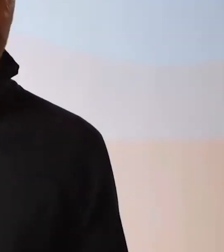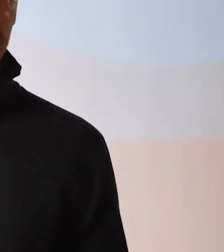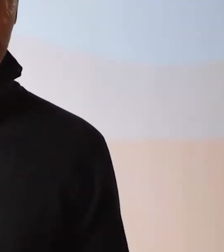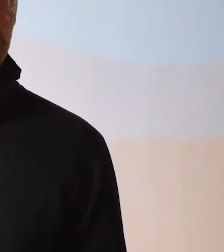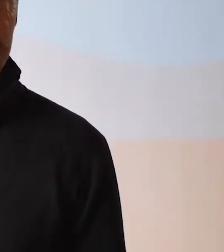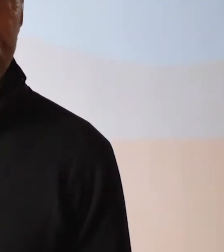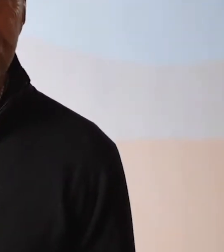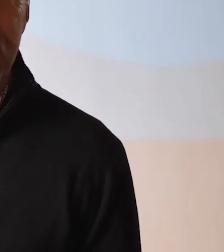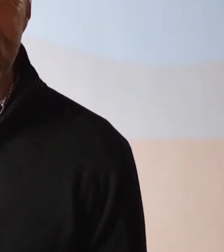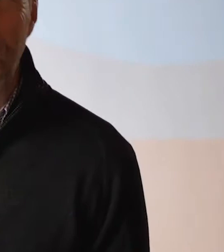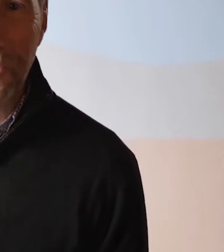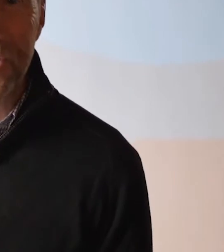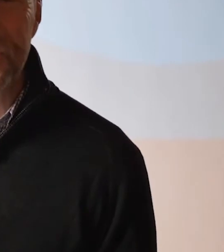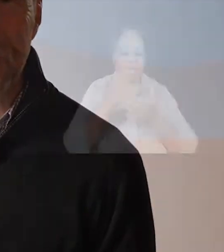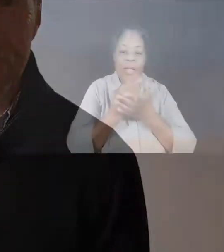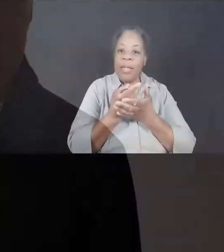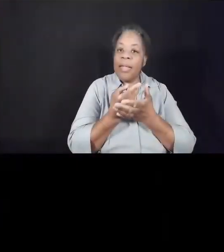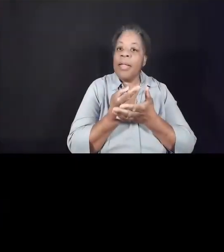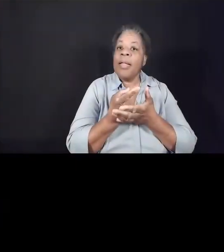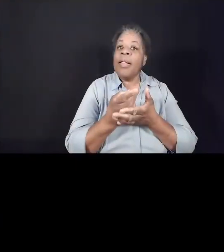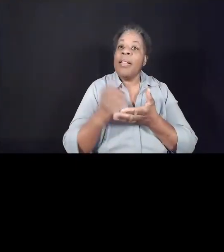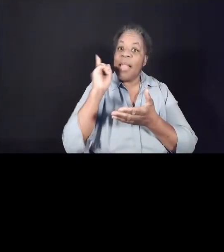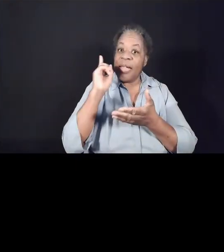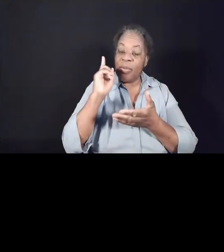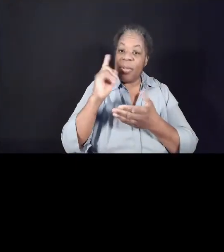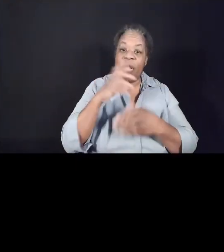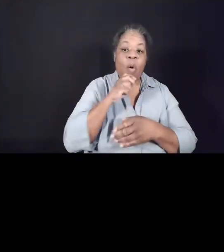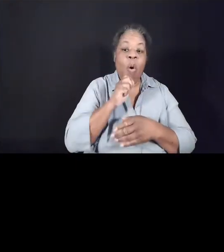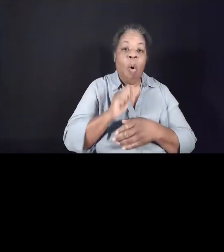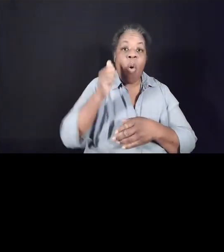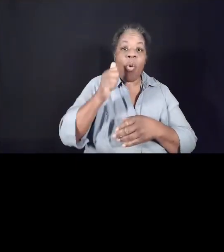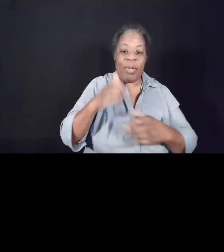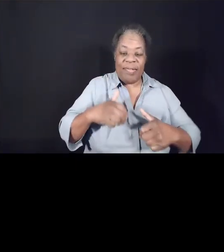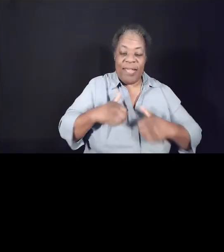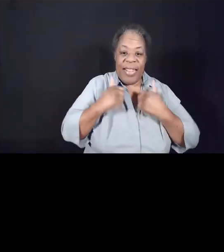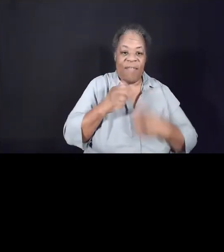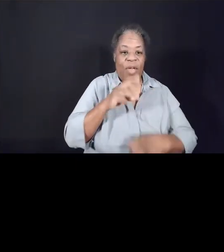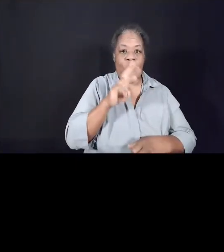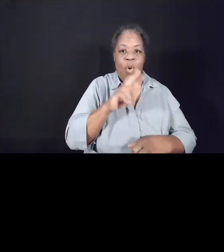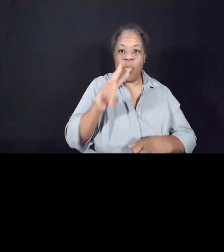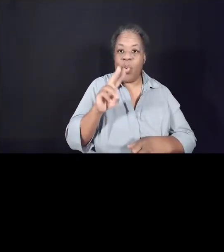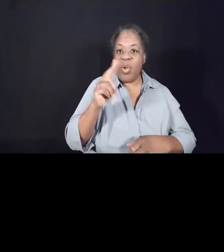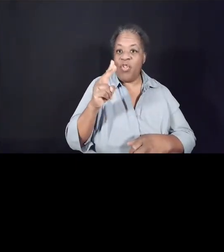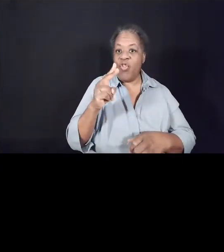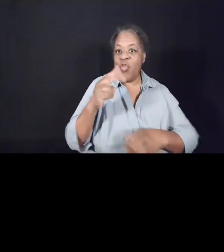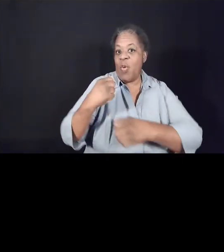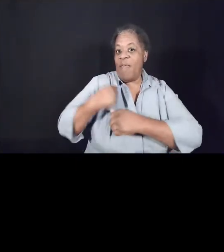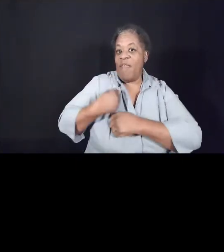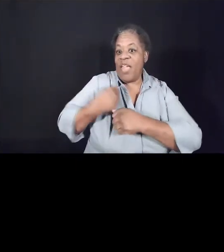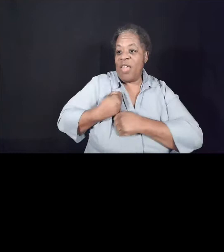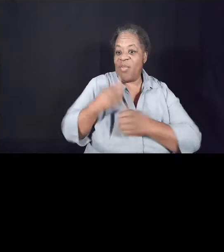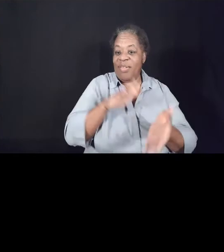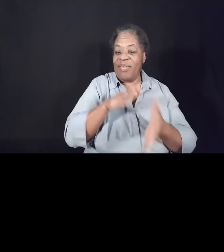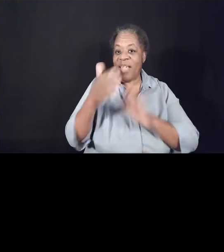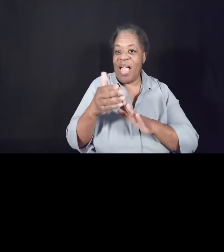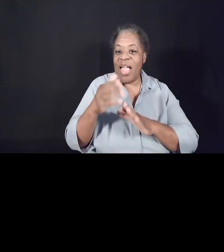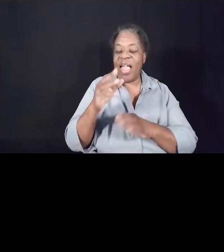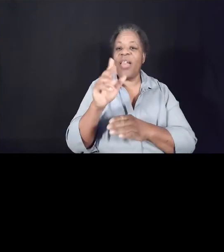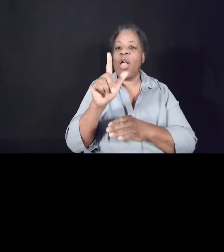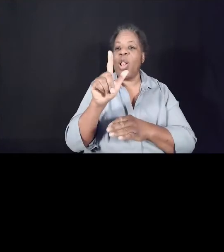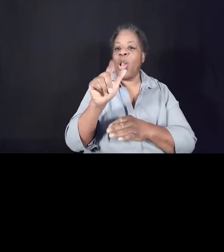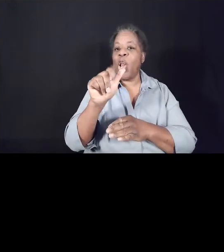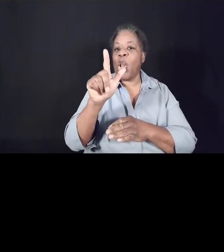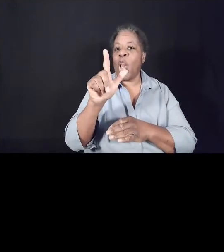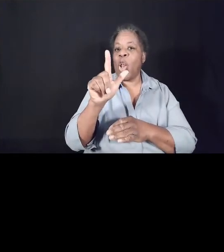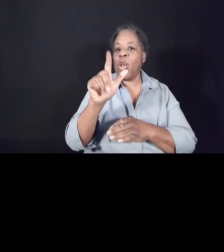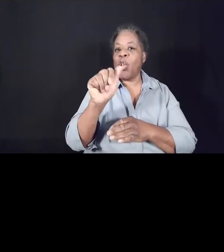Just last week, the oldest living World War II veteran passed away. Lawrence Brooks was 112 years old